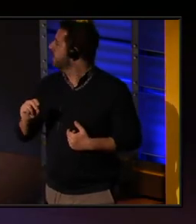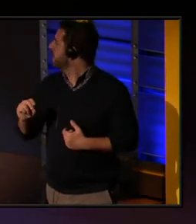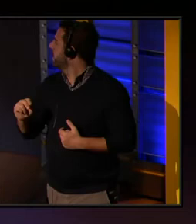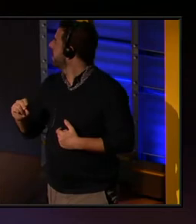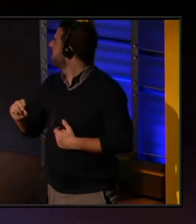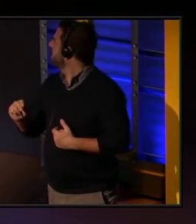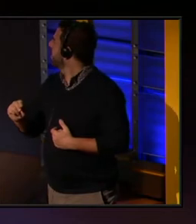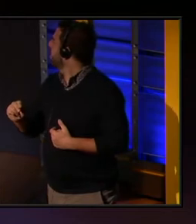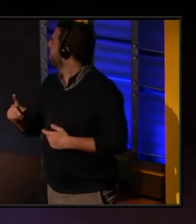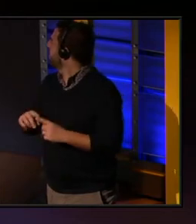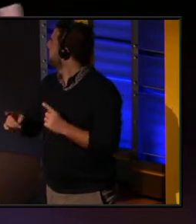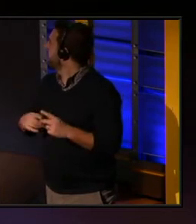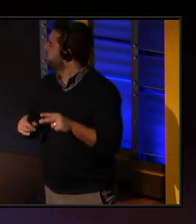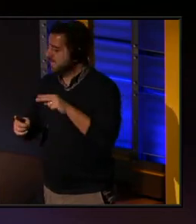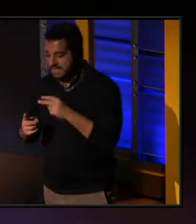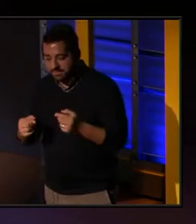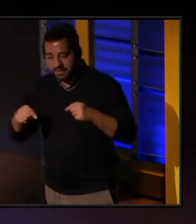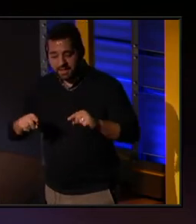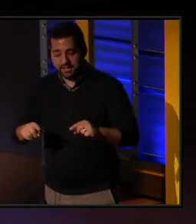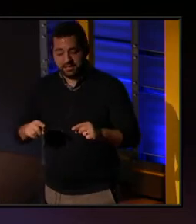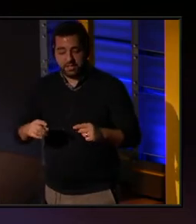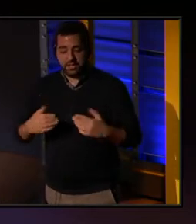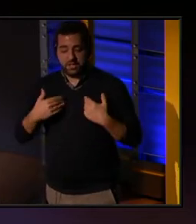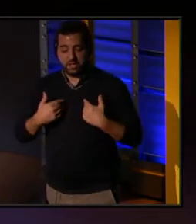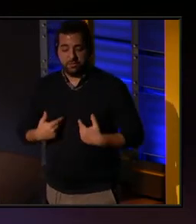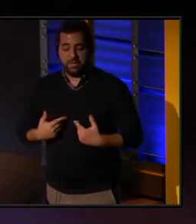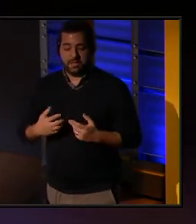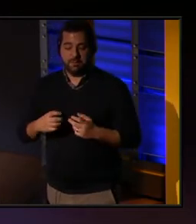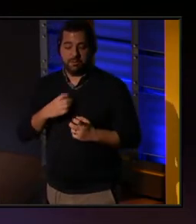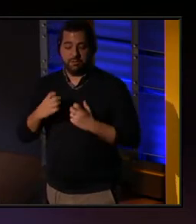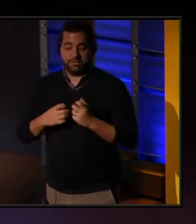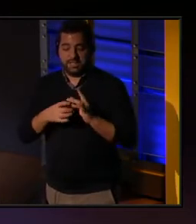actually isn't, but what I perceived as the human emotion around it.